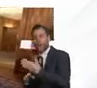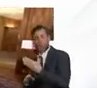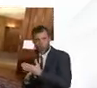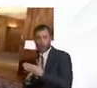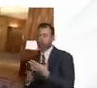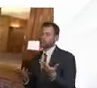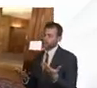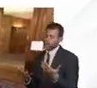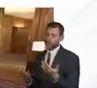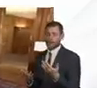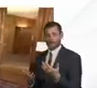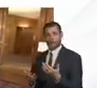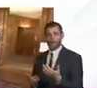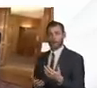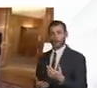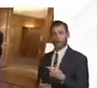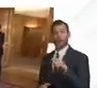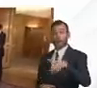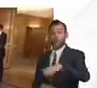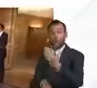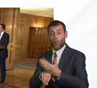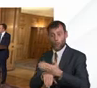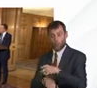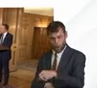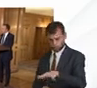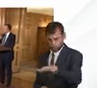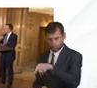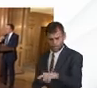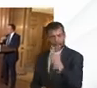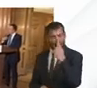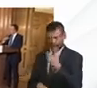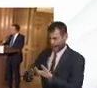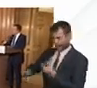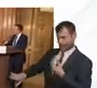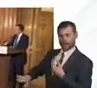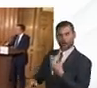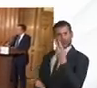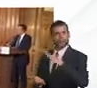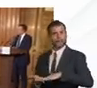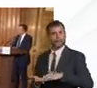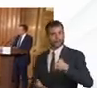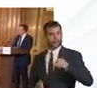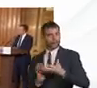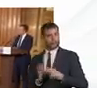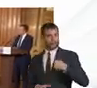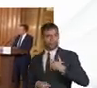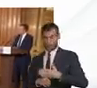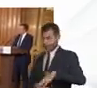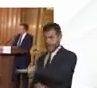instances the two meter rule can be applied in my workplace in the house of commons you can see it every day